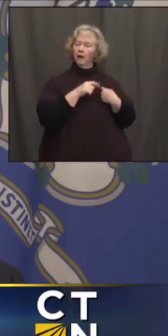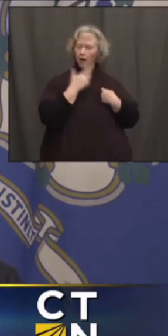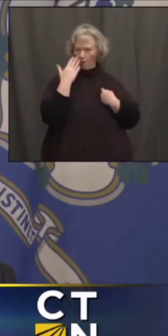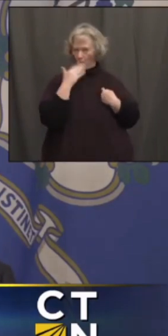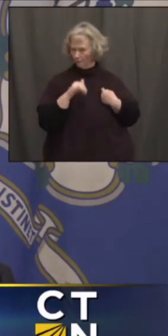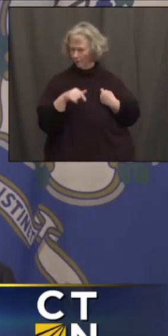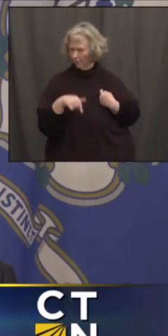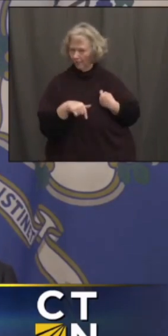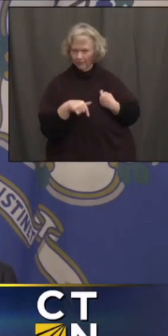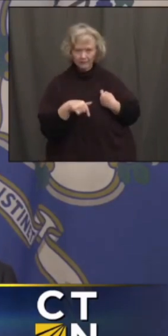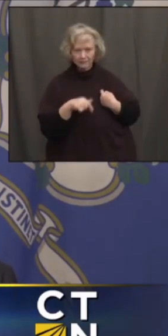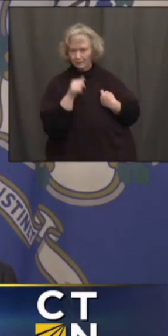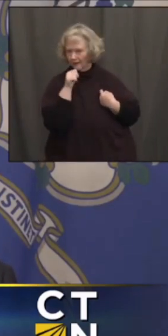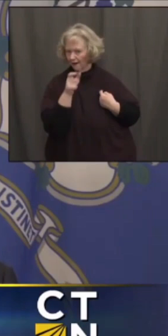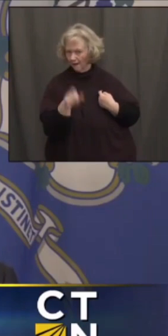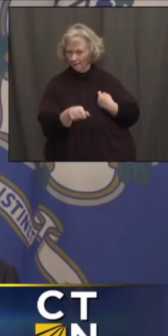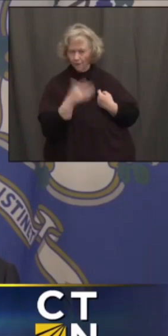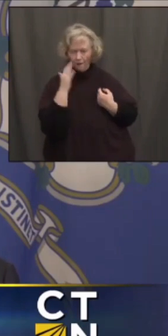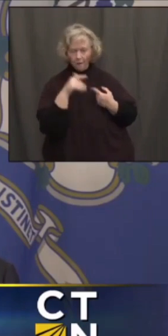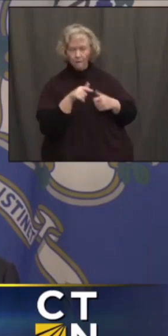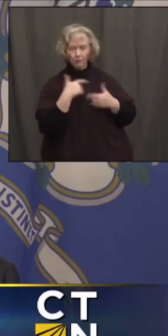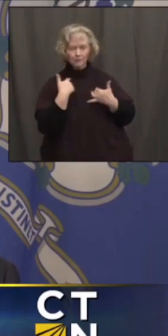the metrics stay in a positive direction.